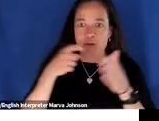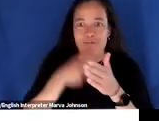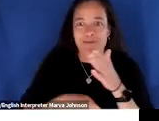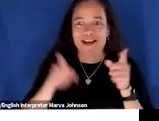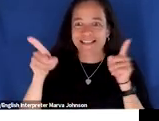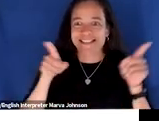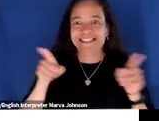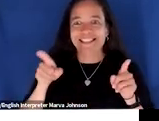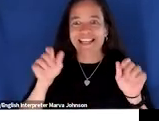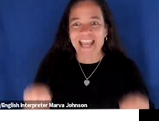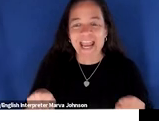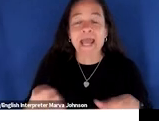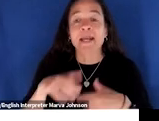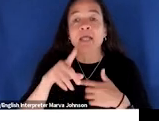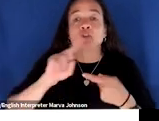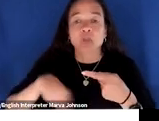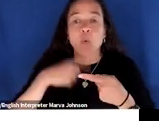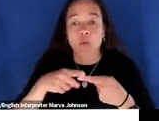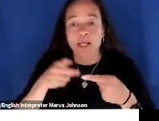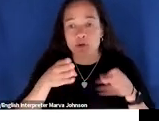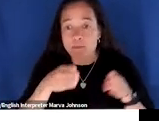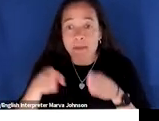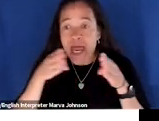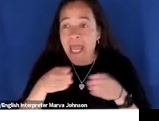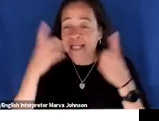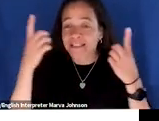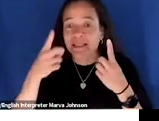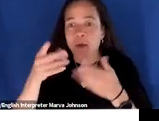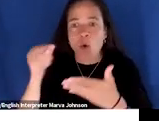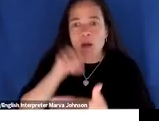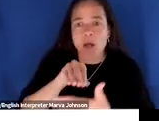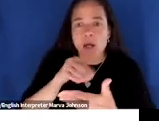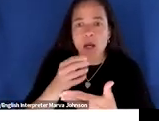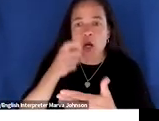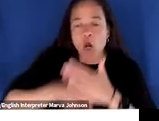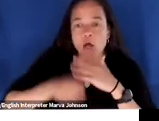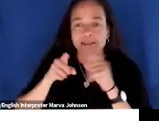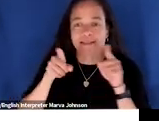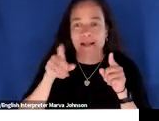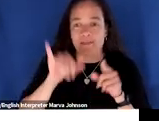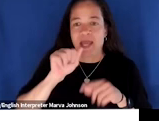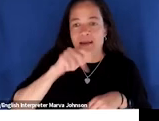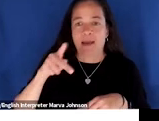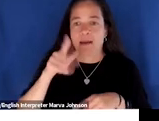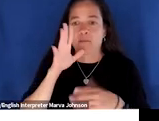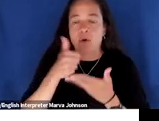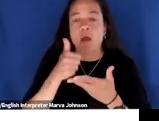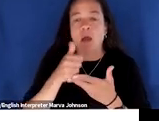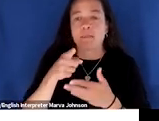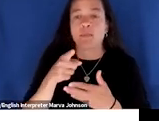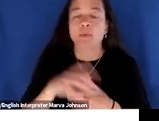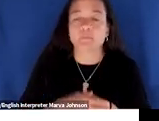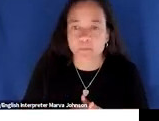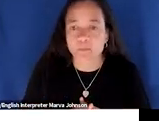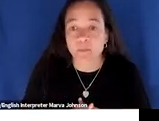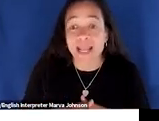involved in your inventory or when you're planning an event um and it will also help you this app will also help you source reusable goods which